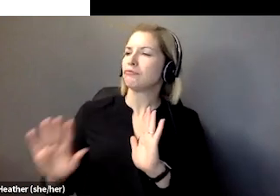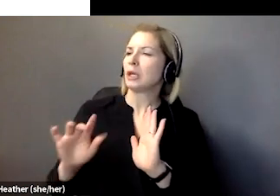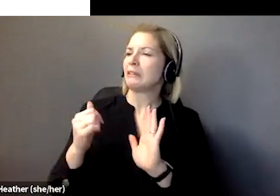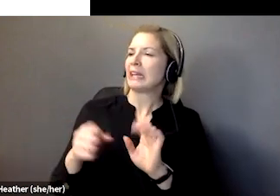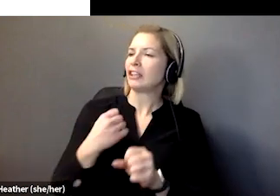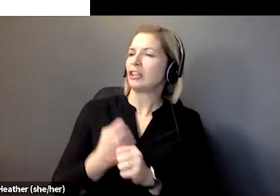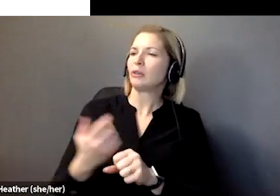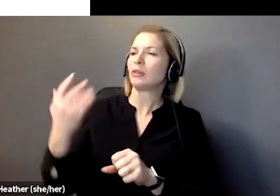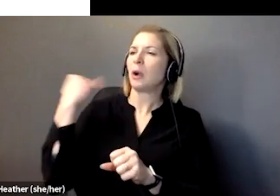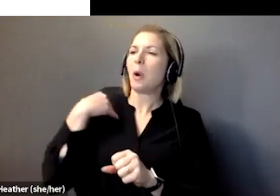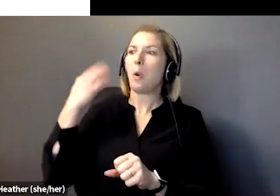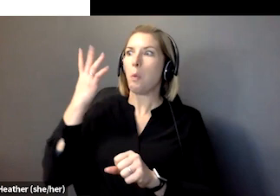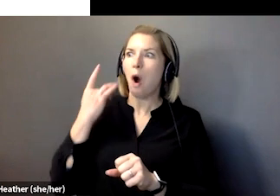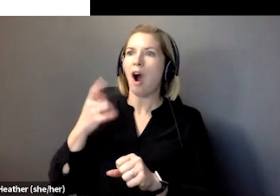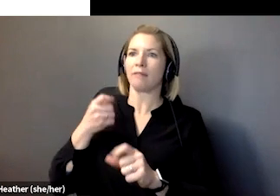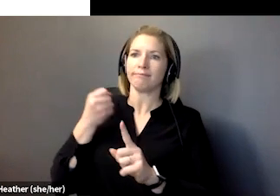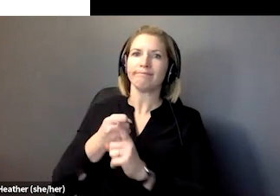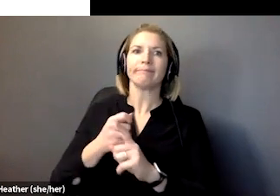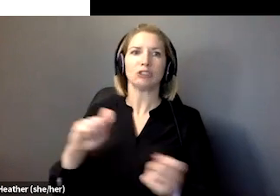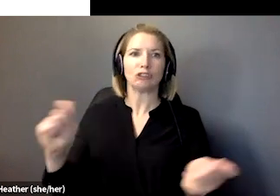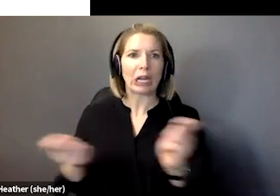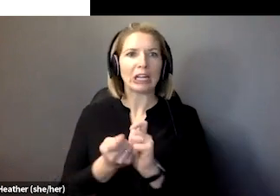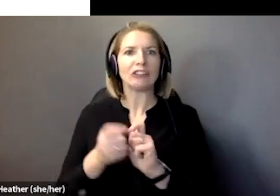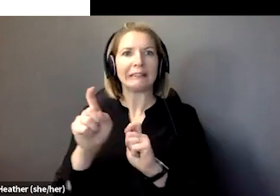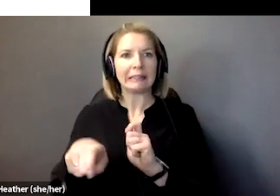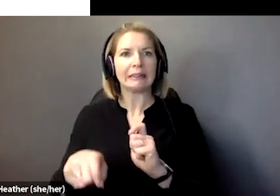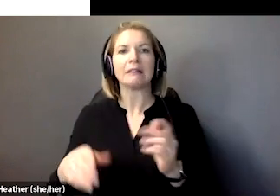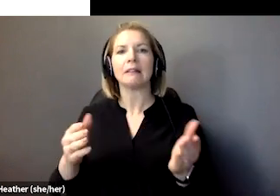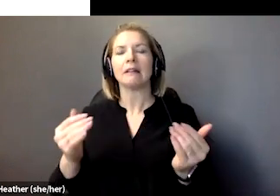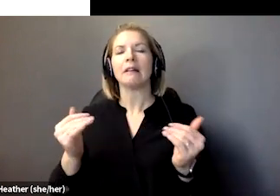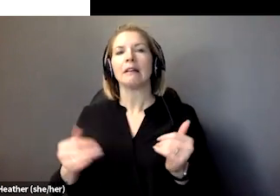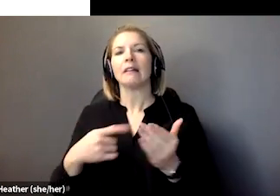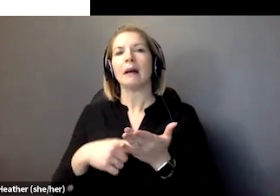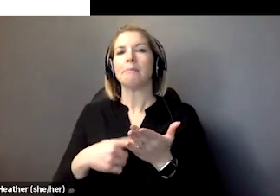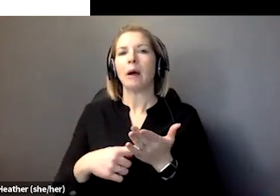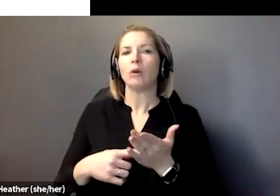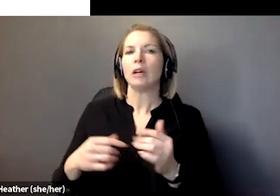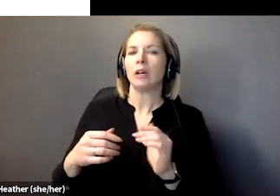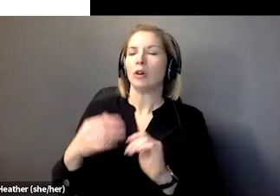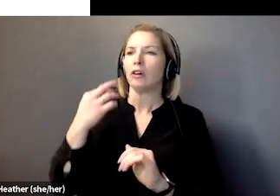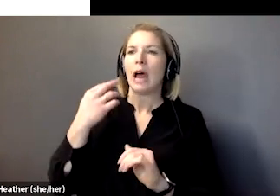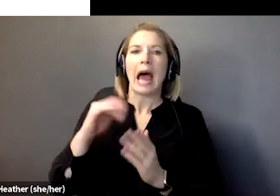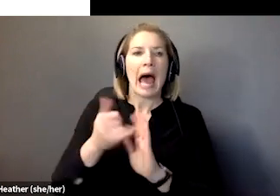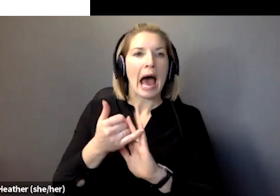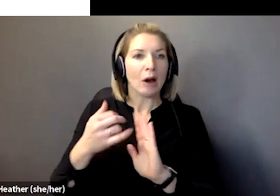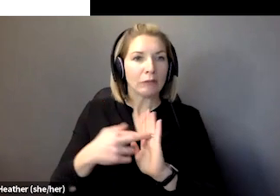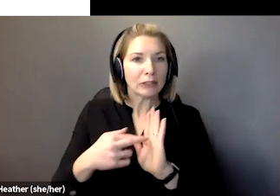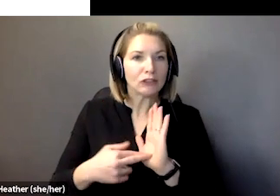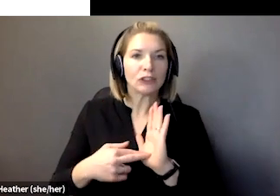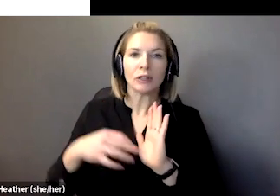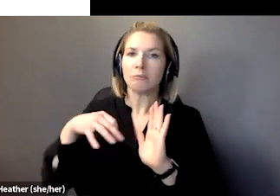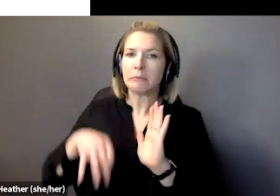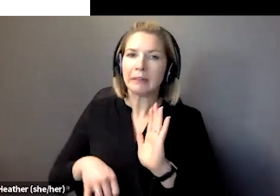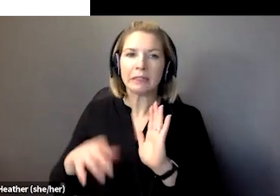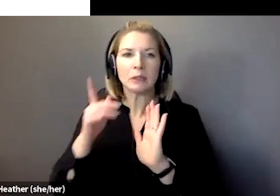the scheme, give a brief description of its features, eligibility benefits, the campaign in Australia, which was